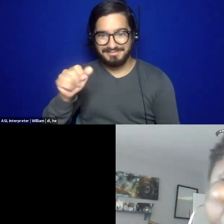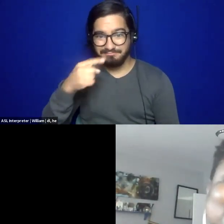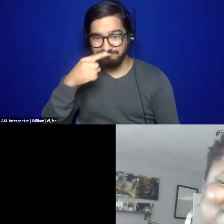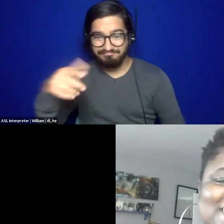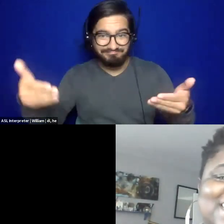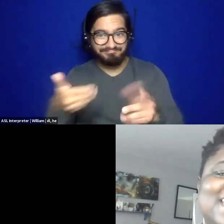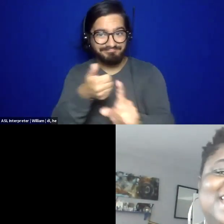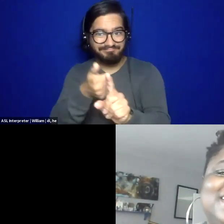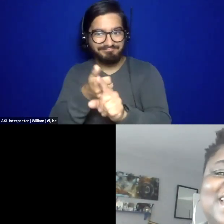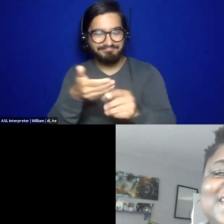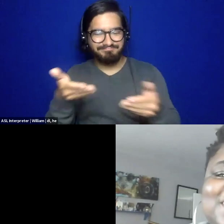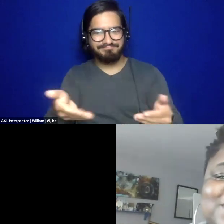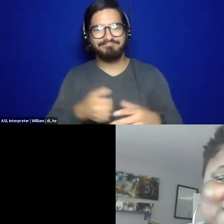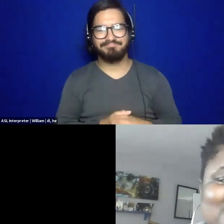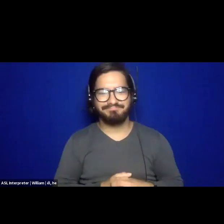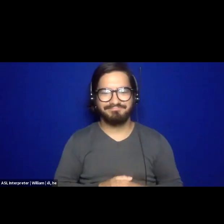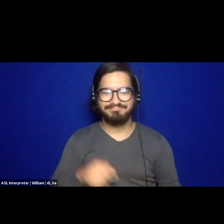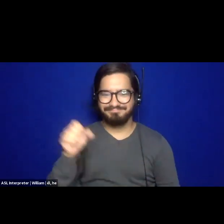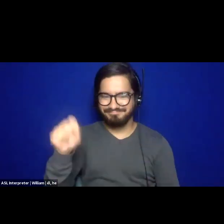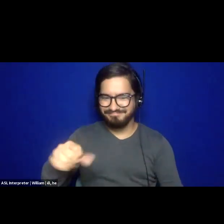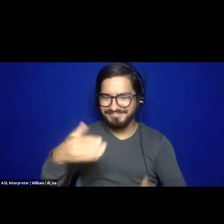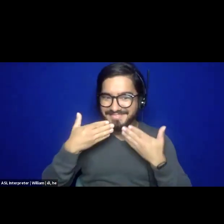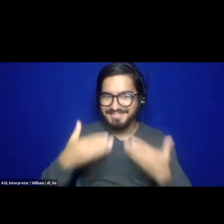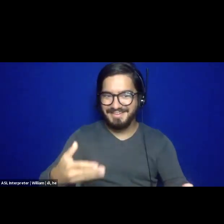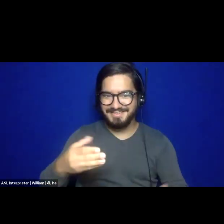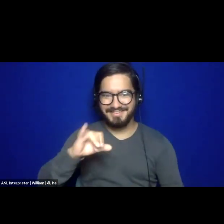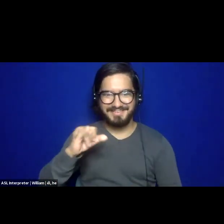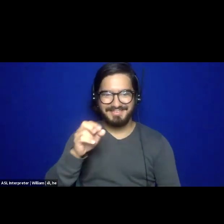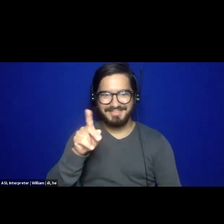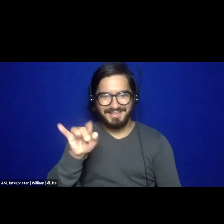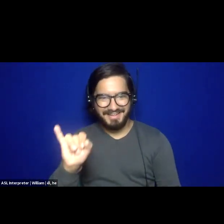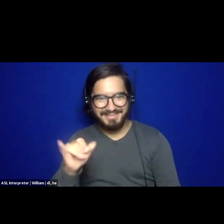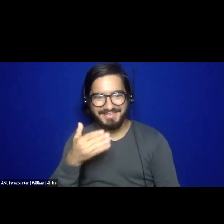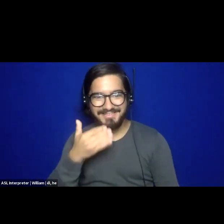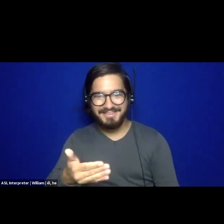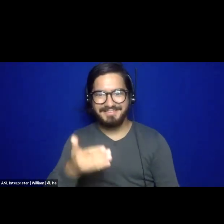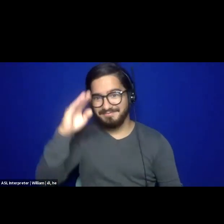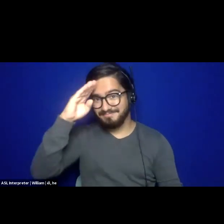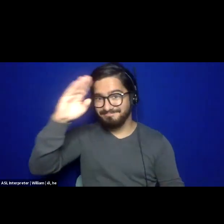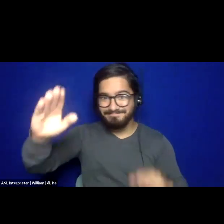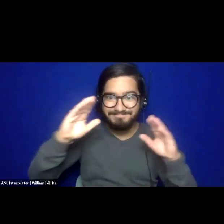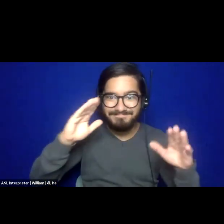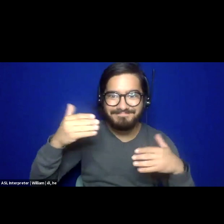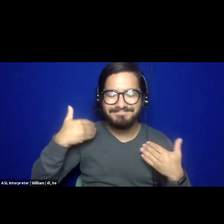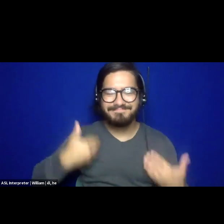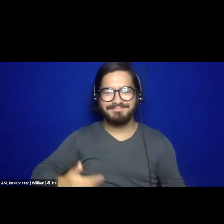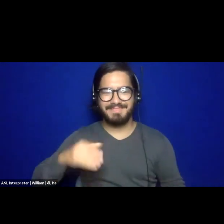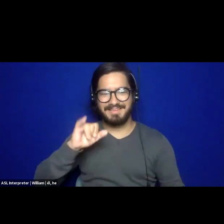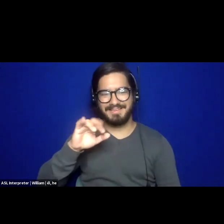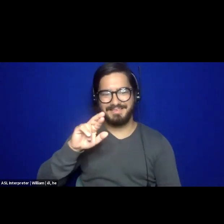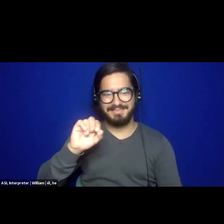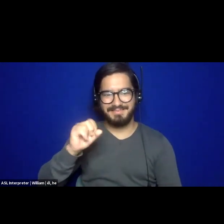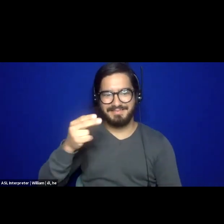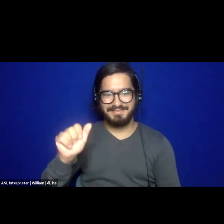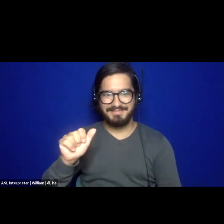Yes. Thank you, Jackie. Hello, everyone. My name is Iresha Pica, and my pronouns are